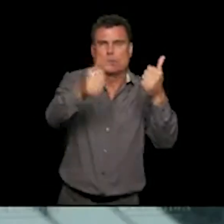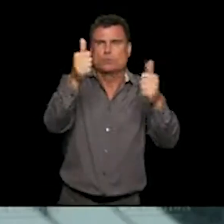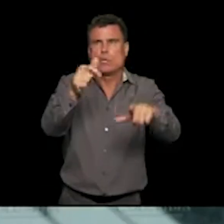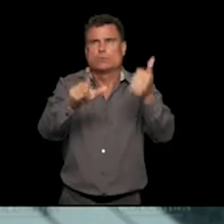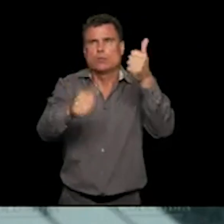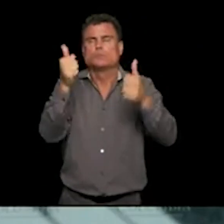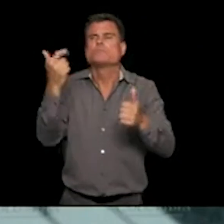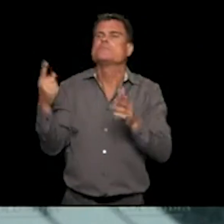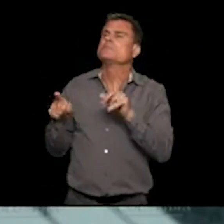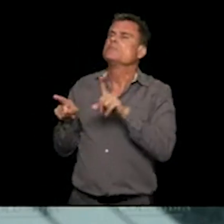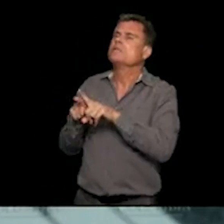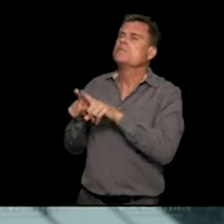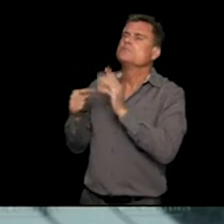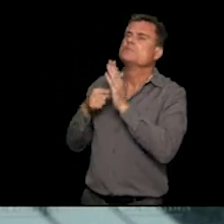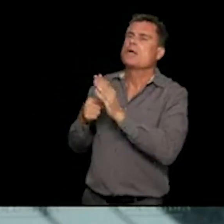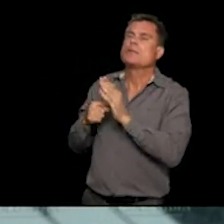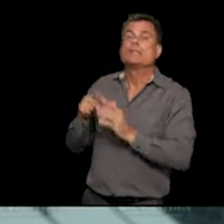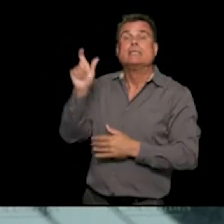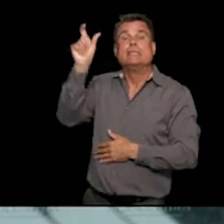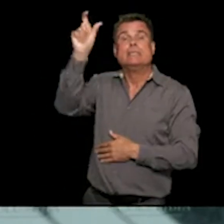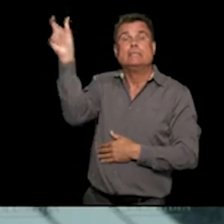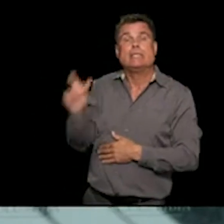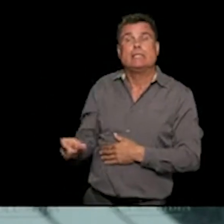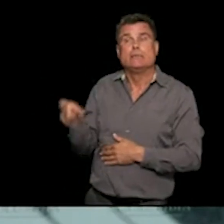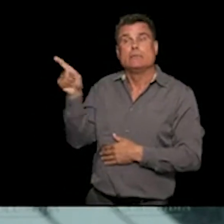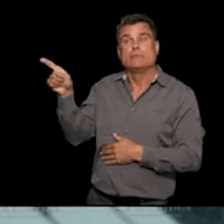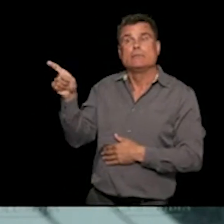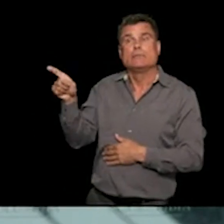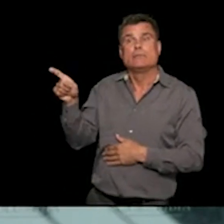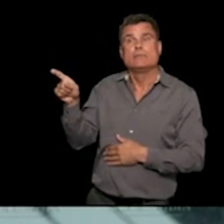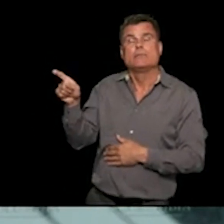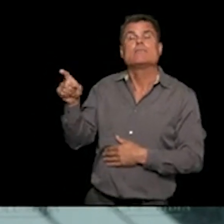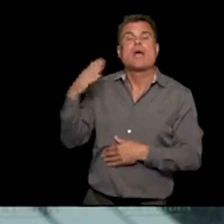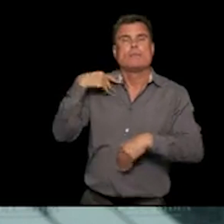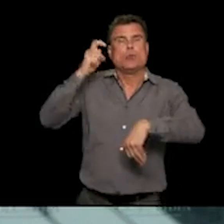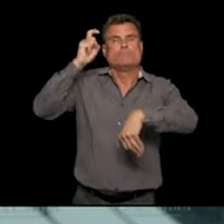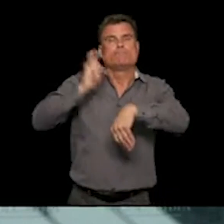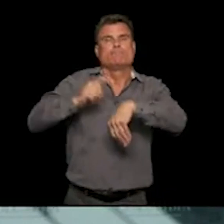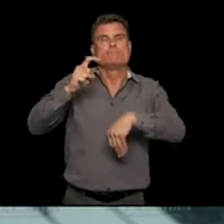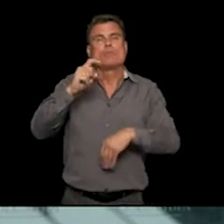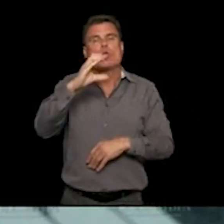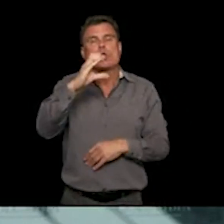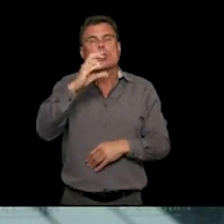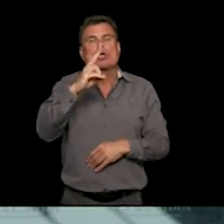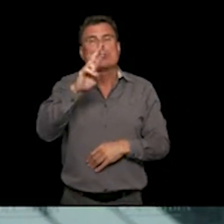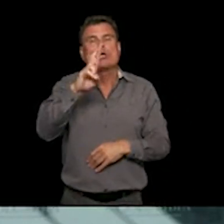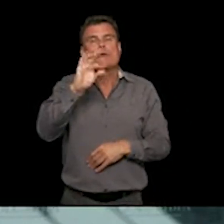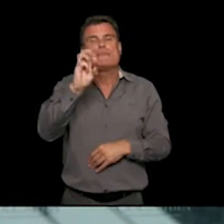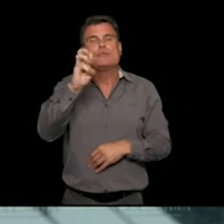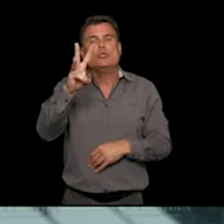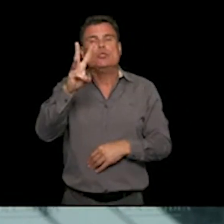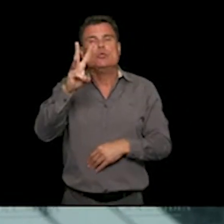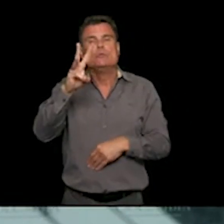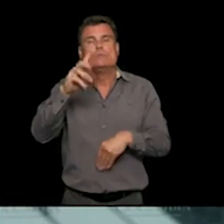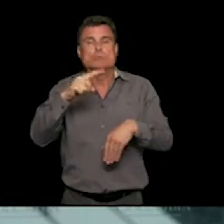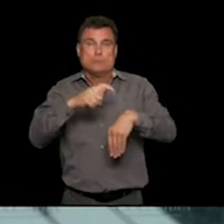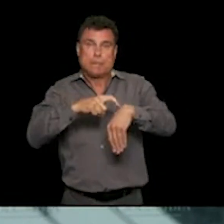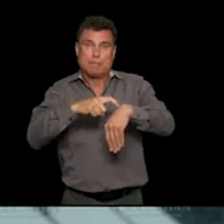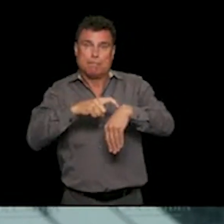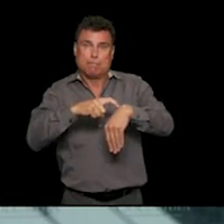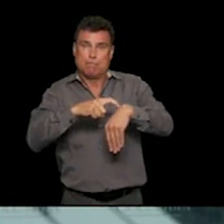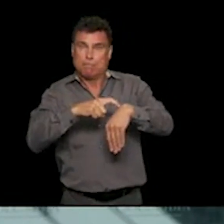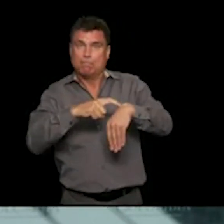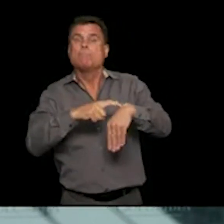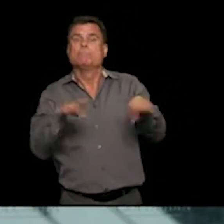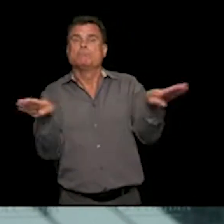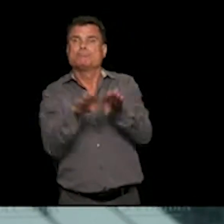We have not considered putting in place a curfew and any decision around that would certainly have to be done on the